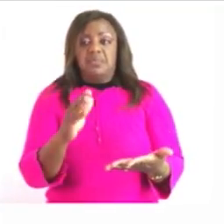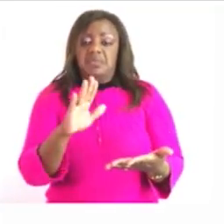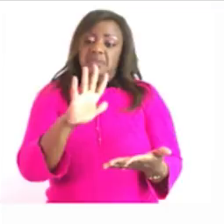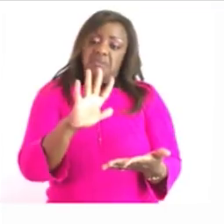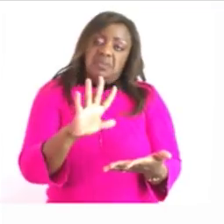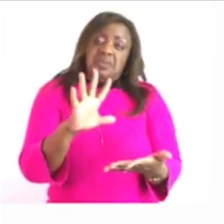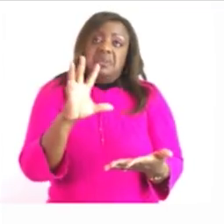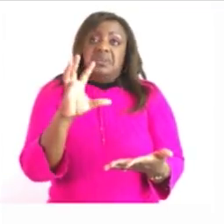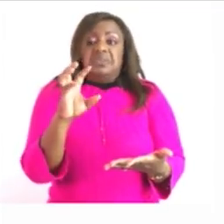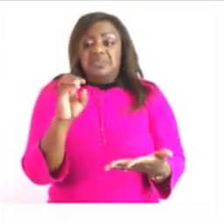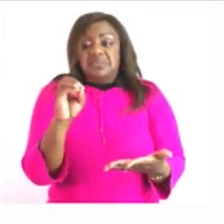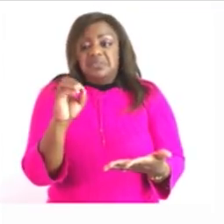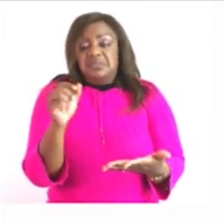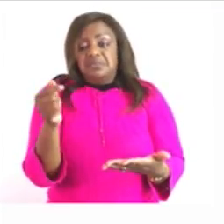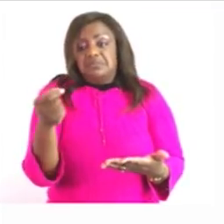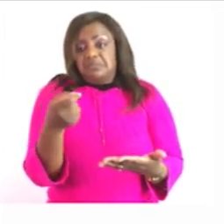um table there